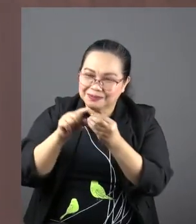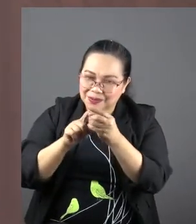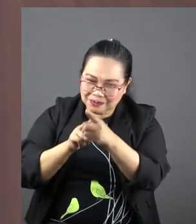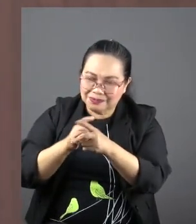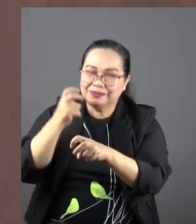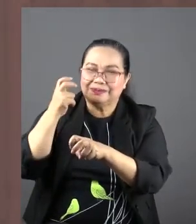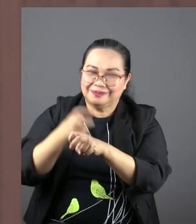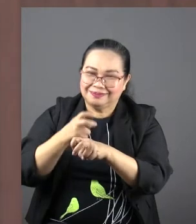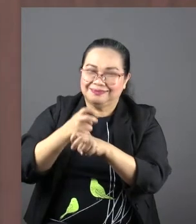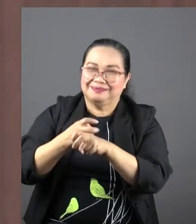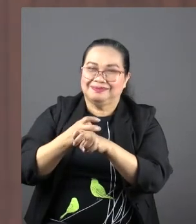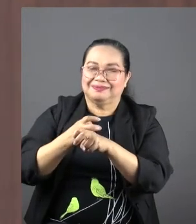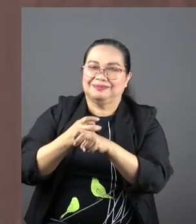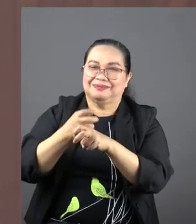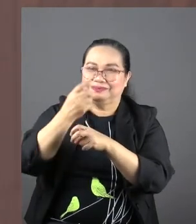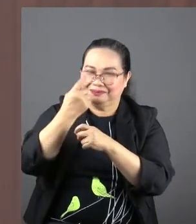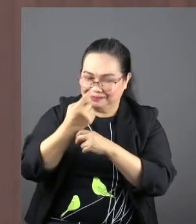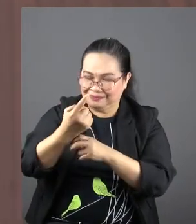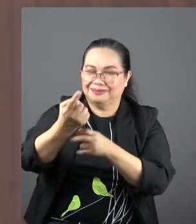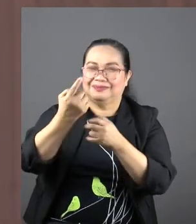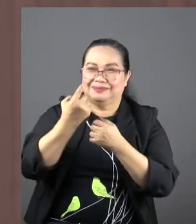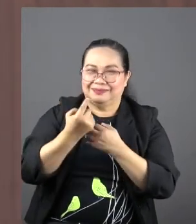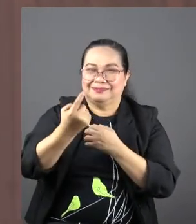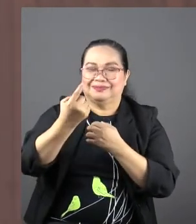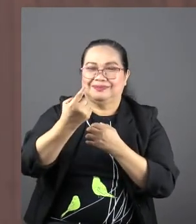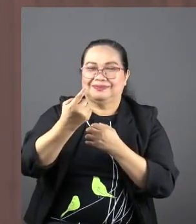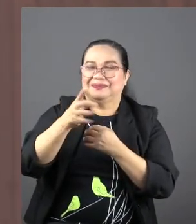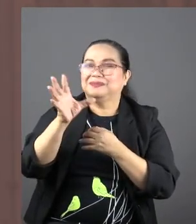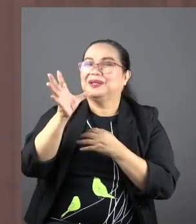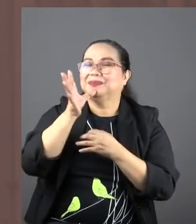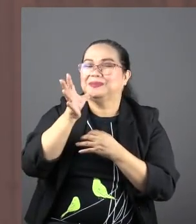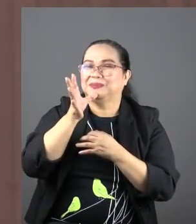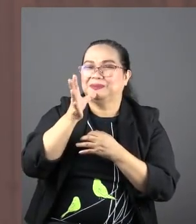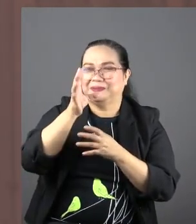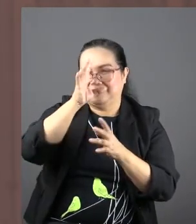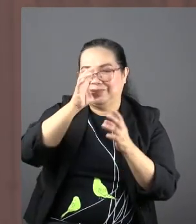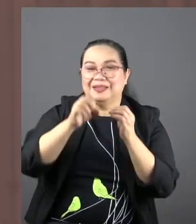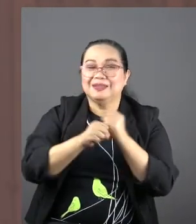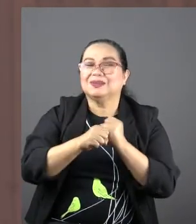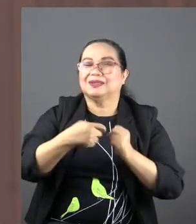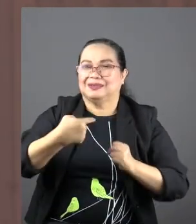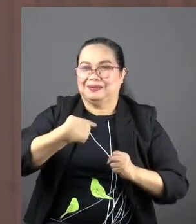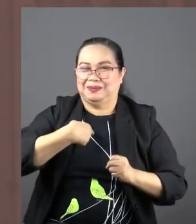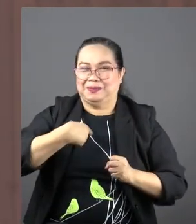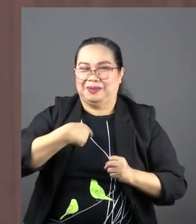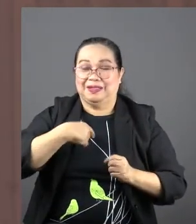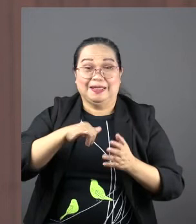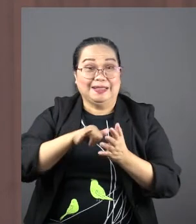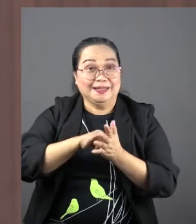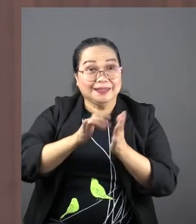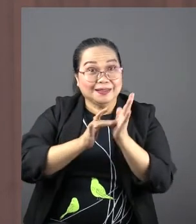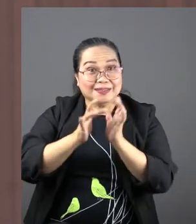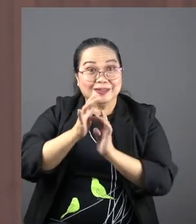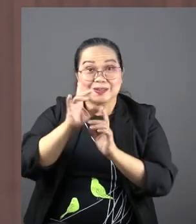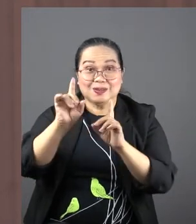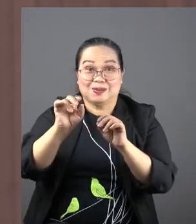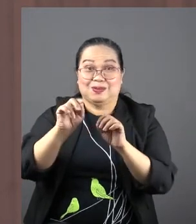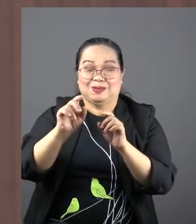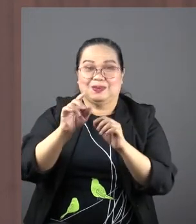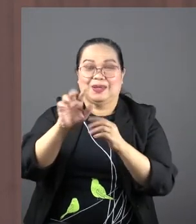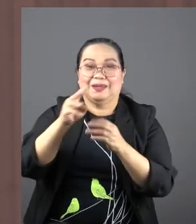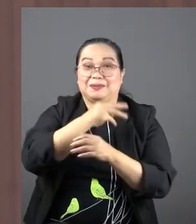for you to carry this alone. Mom, trust me. That's what Jesus is doing. And